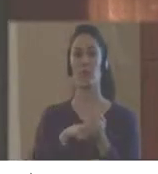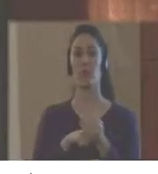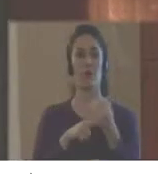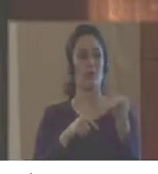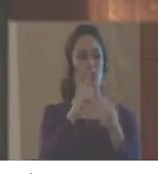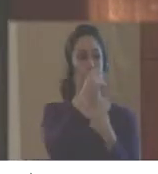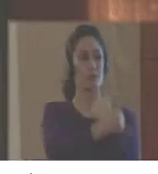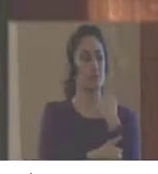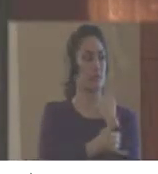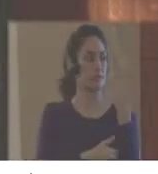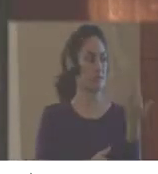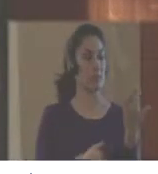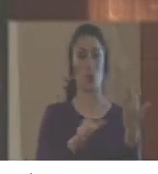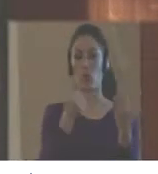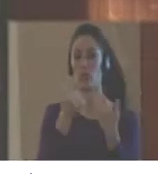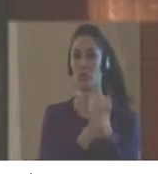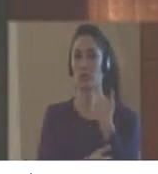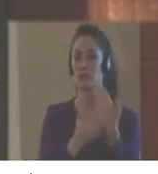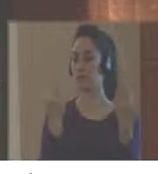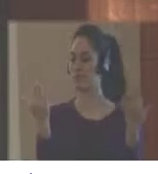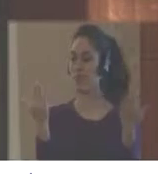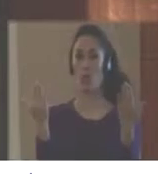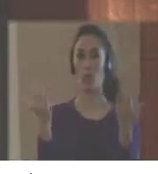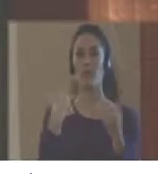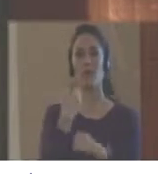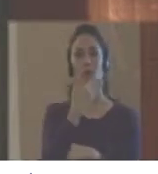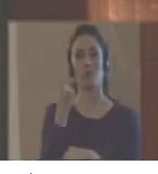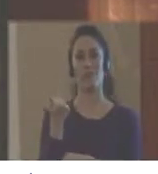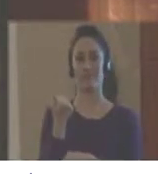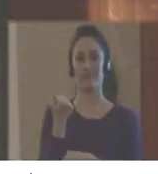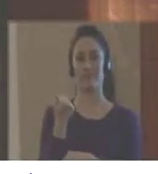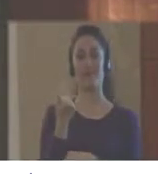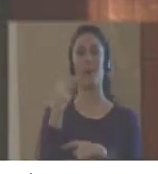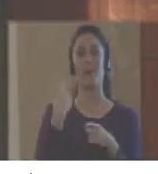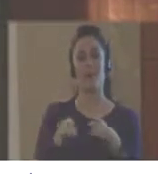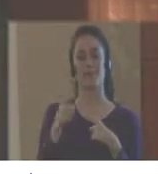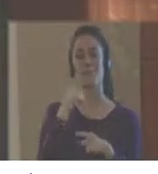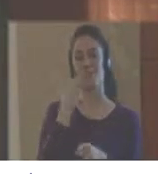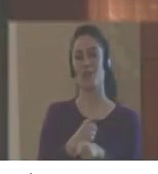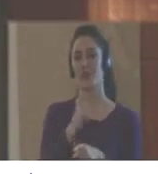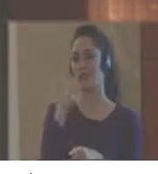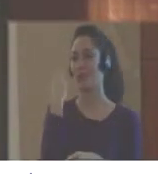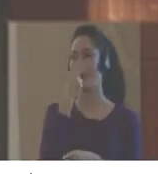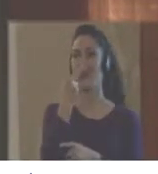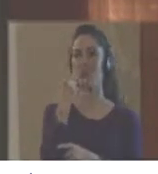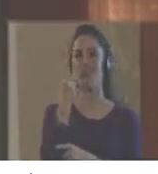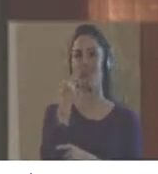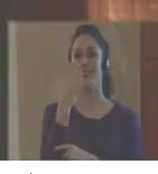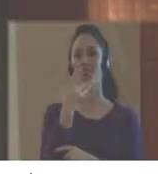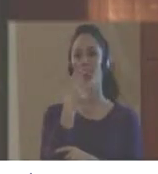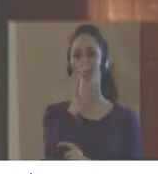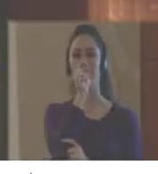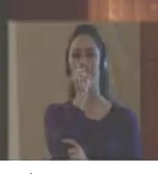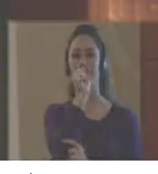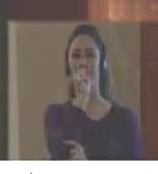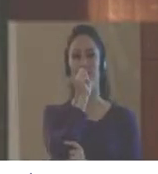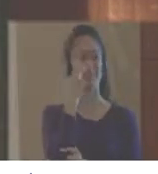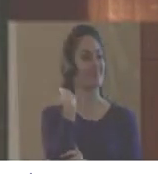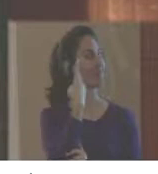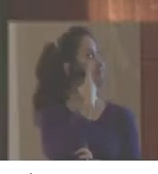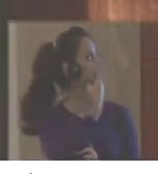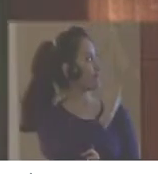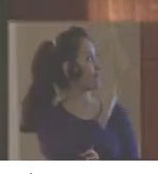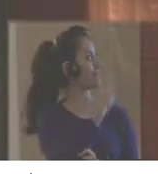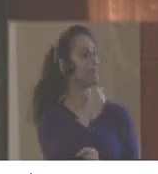complied in a better way. So in this case, you have – you have that – the column number 13 in orange that says